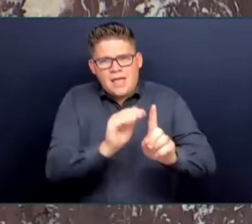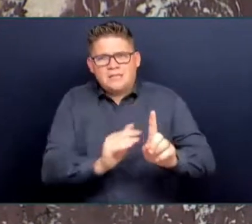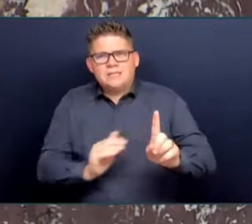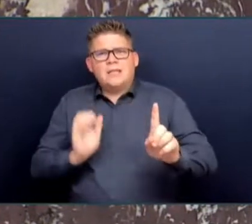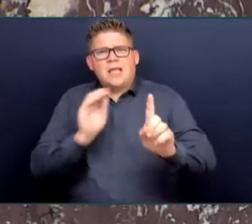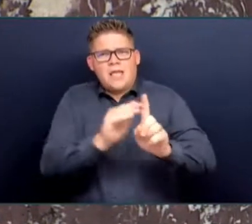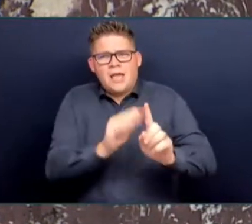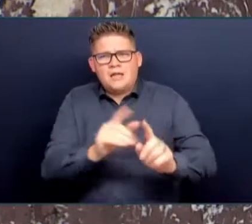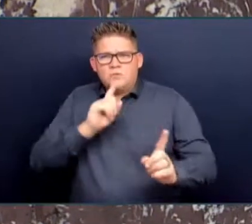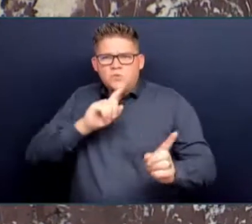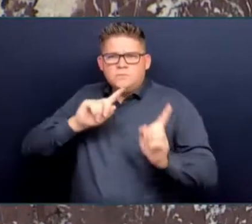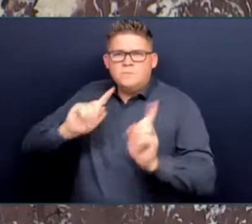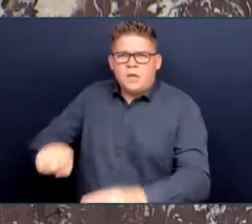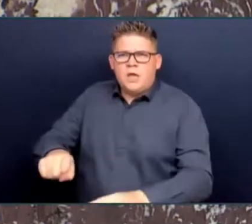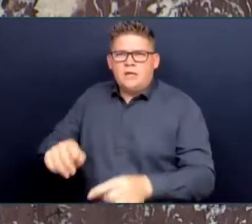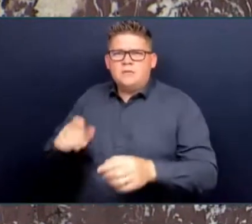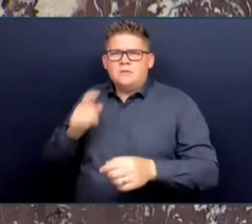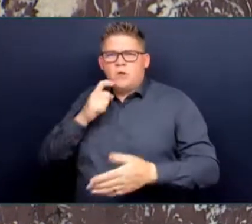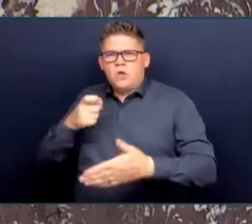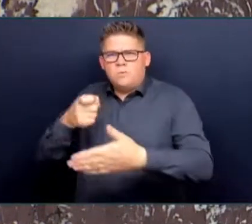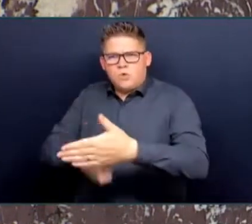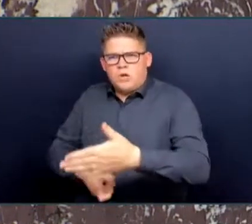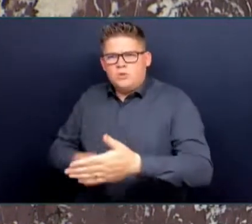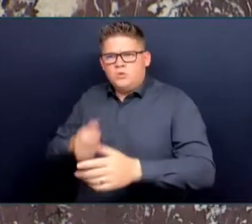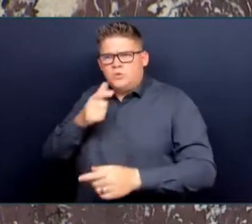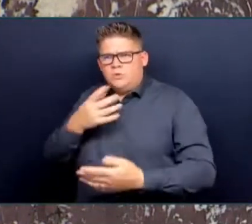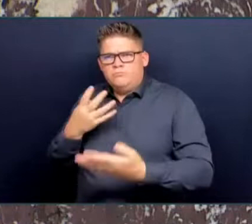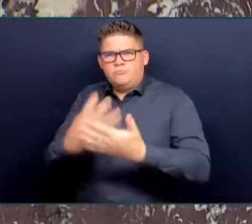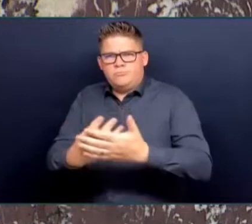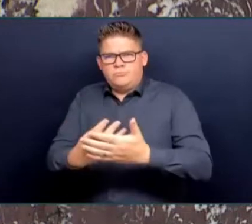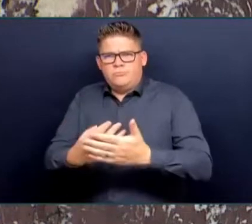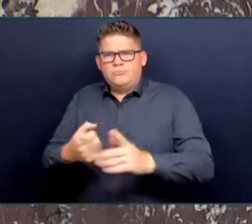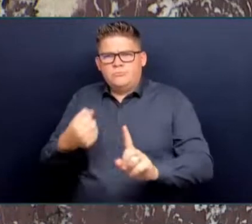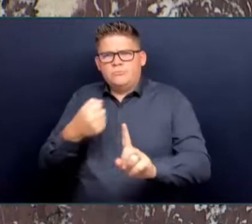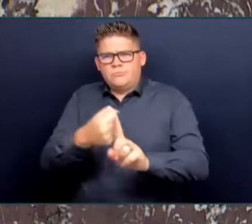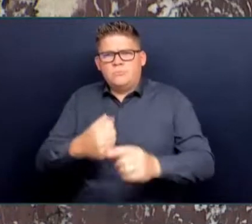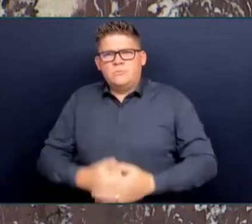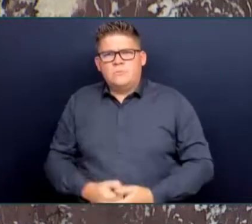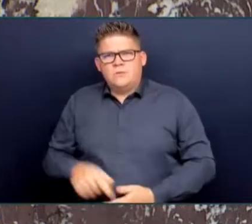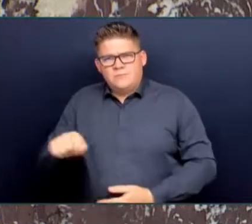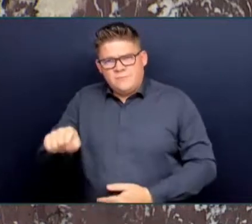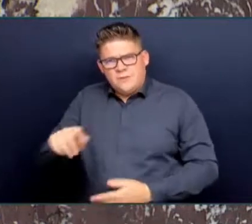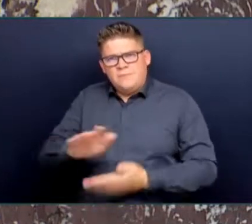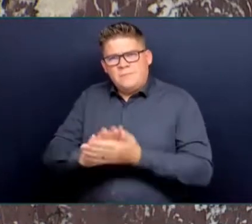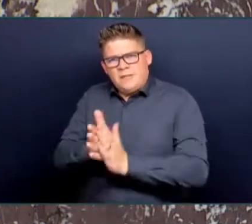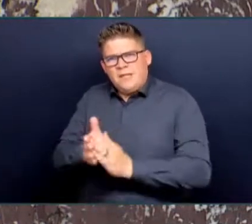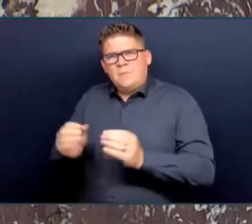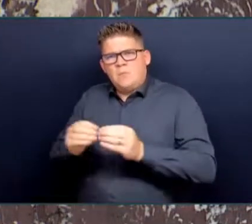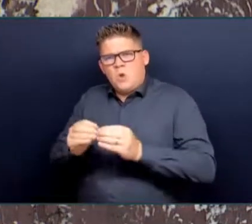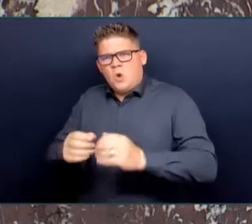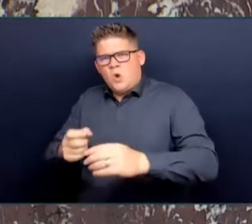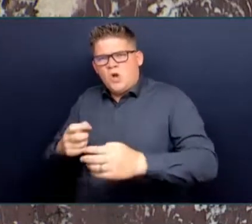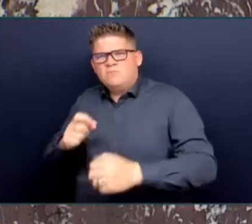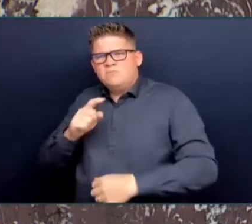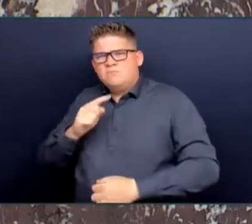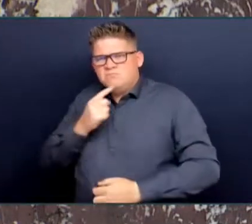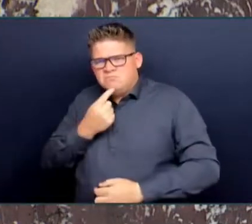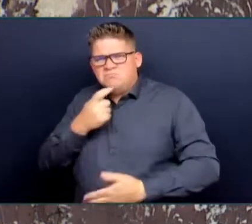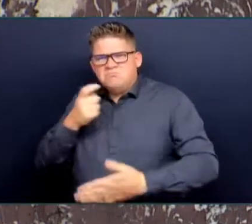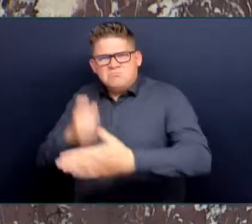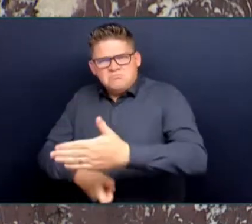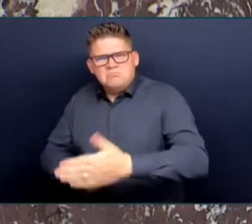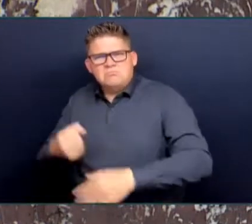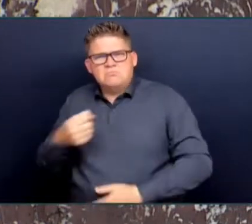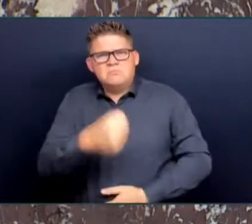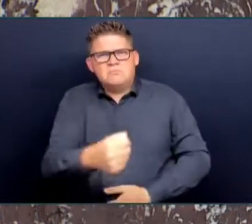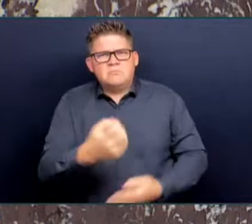to re-offend. But just like the pushback experienced by their own expert, Doug Lepard, the NDP continue to